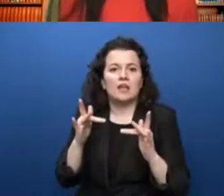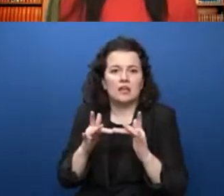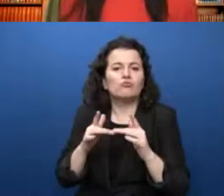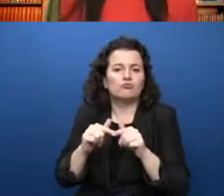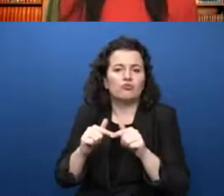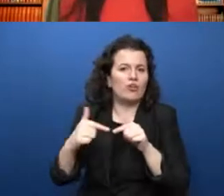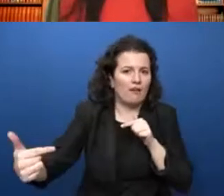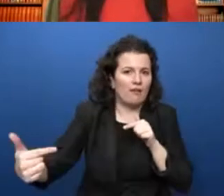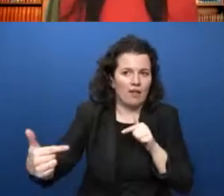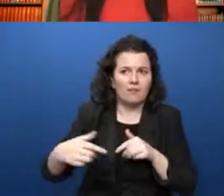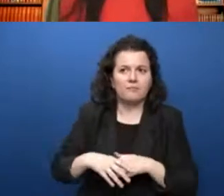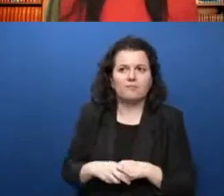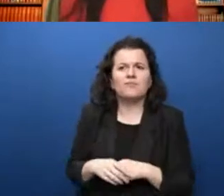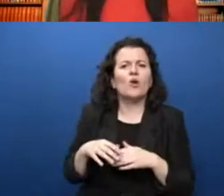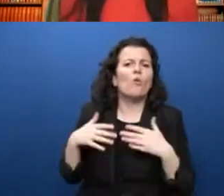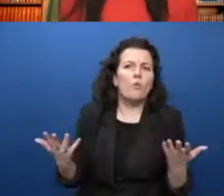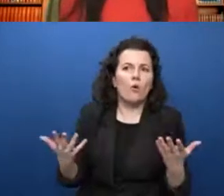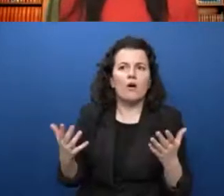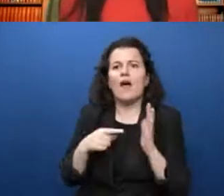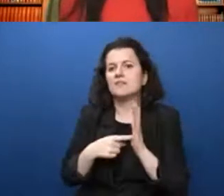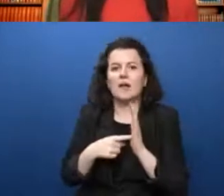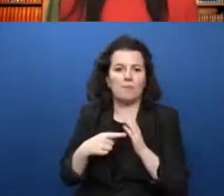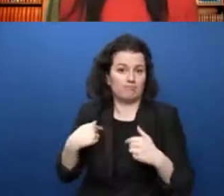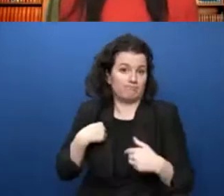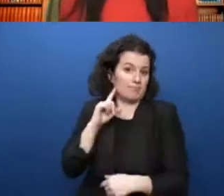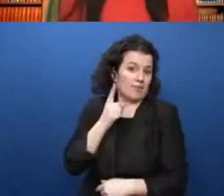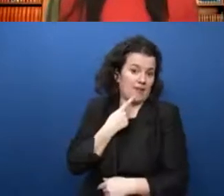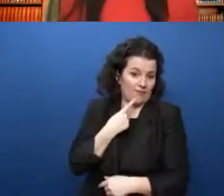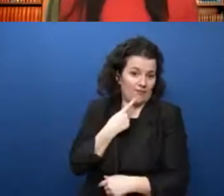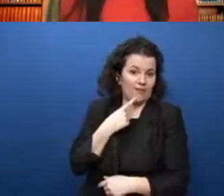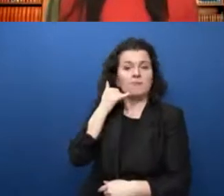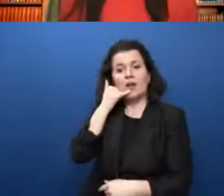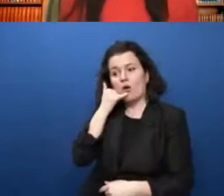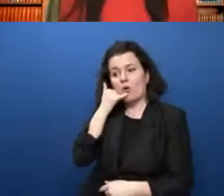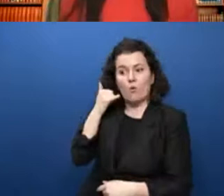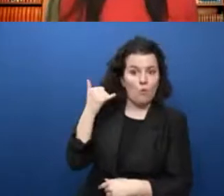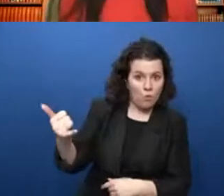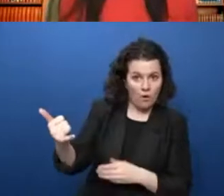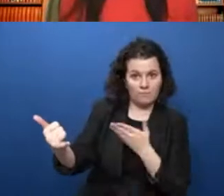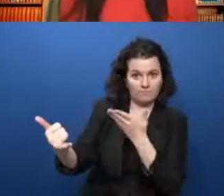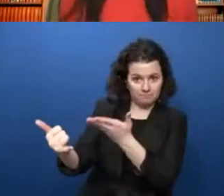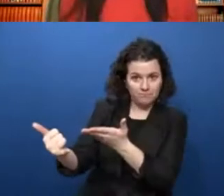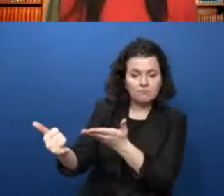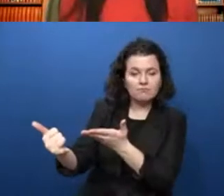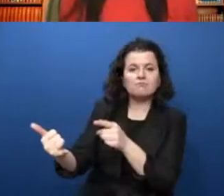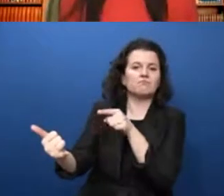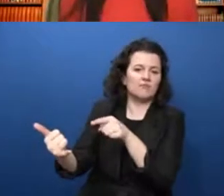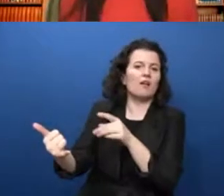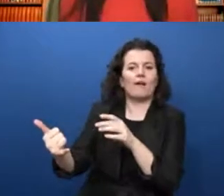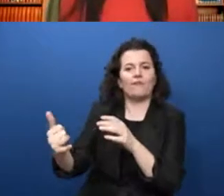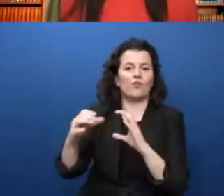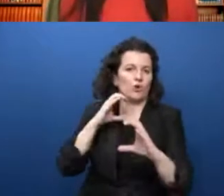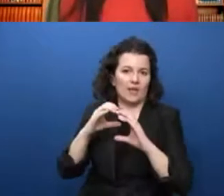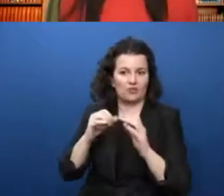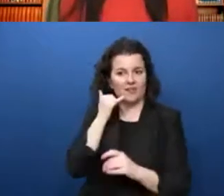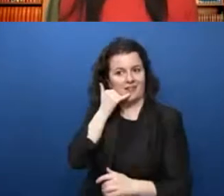This is using an intermediary who I, as a deaf person, would call that agent or operator, communication assistant. I